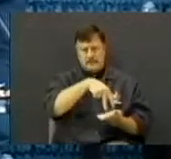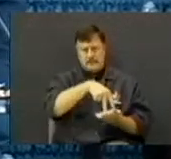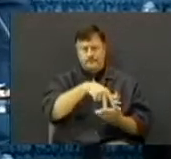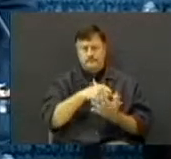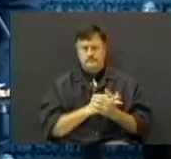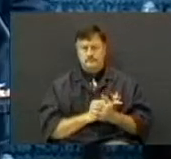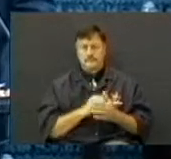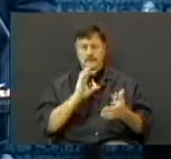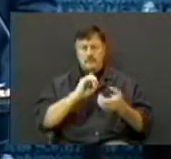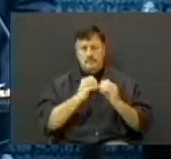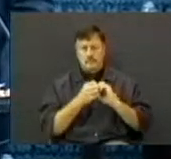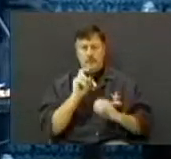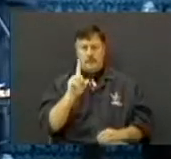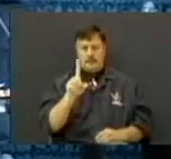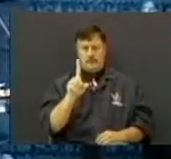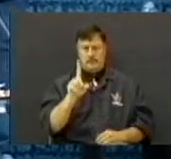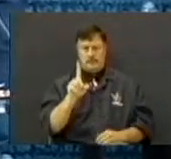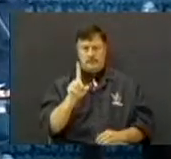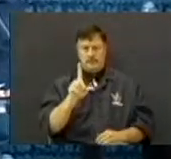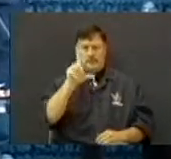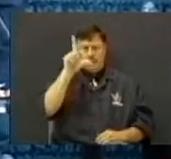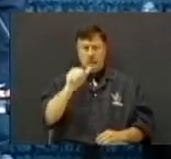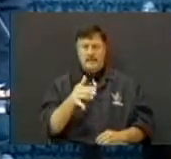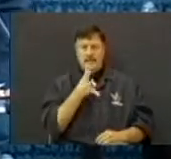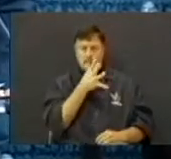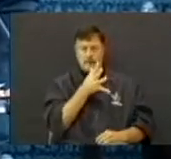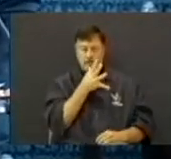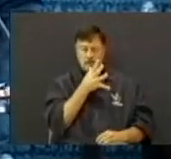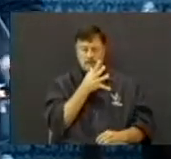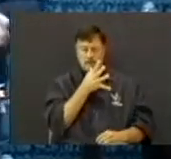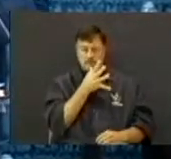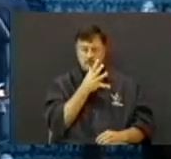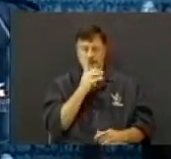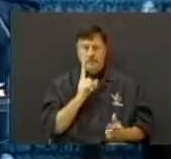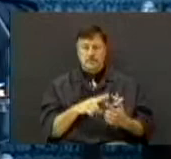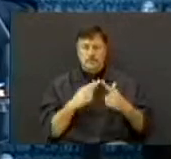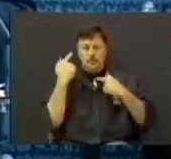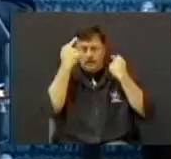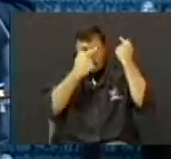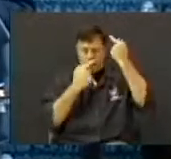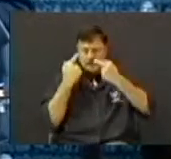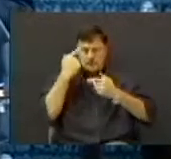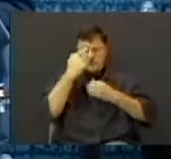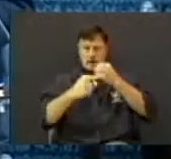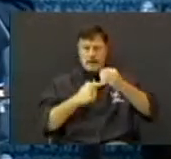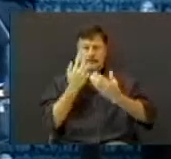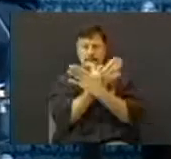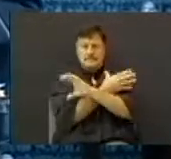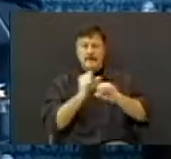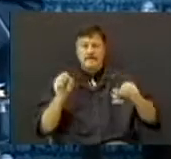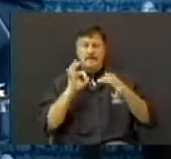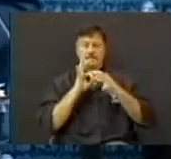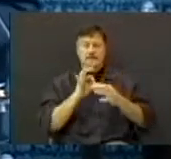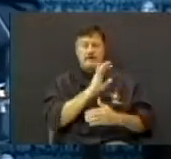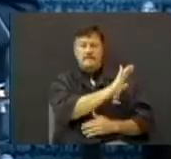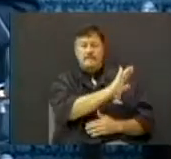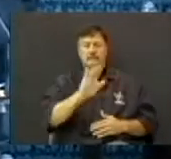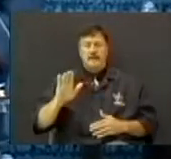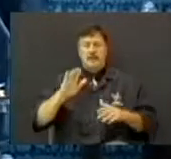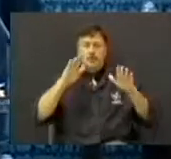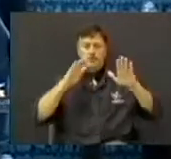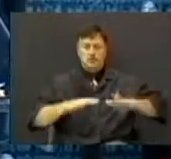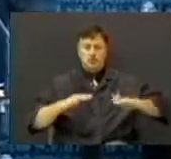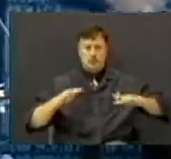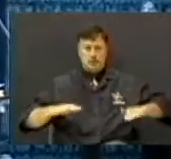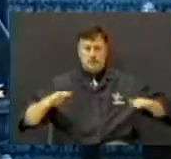So, number one, we need mothers to be concerned about the salvation of their children. I